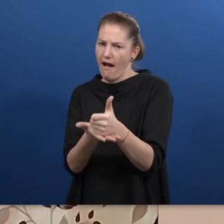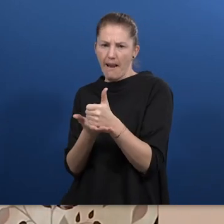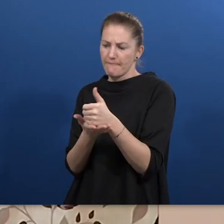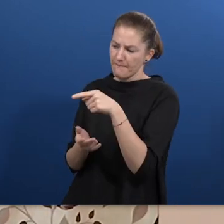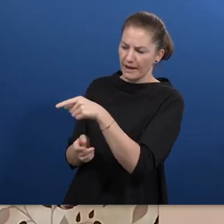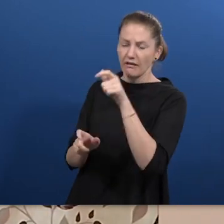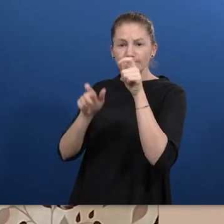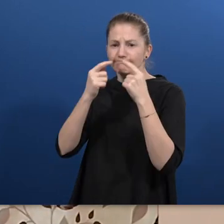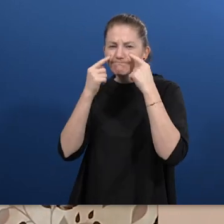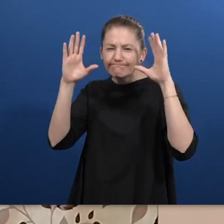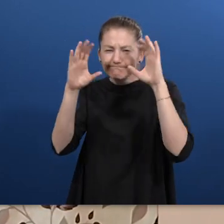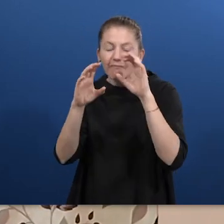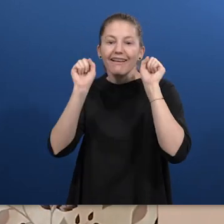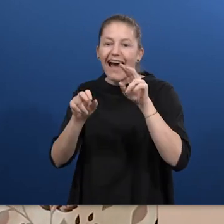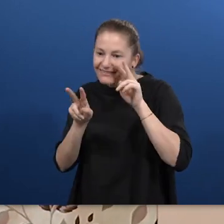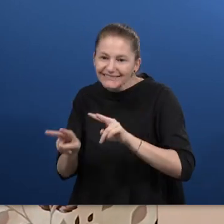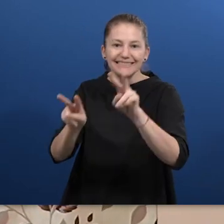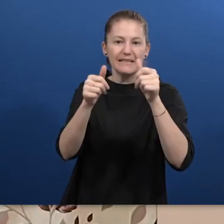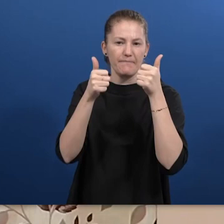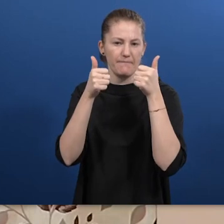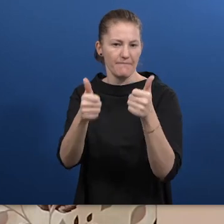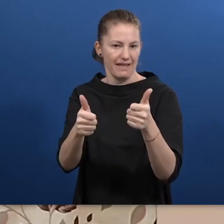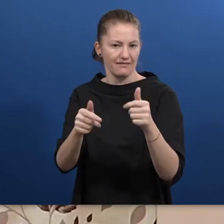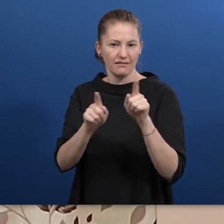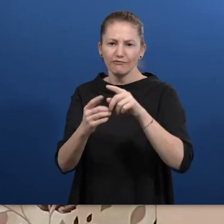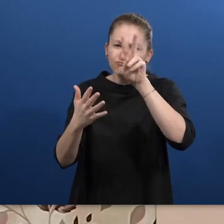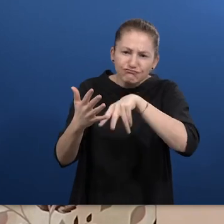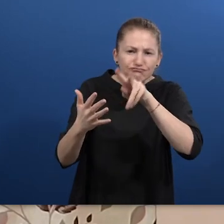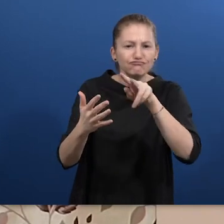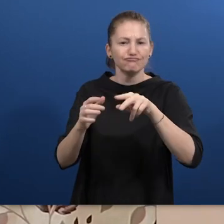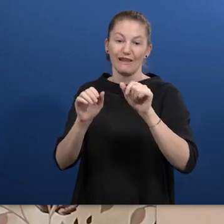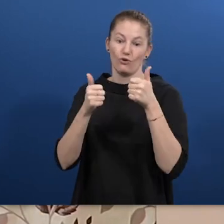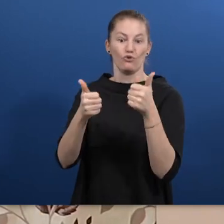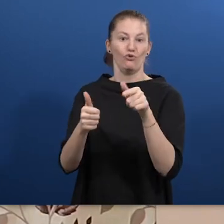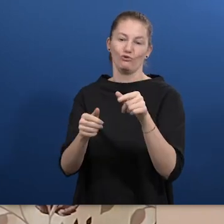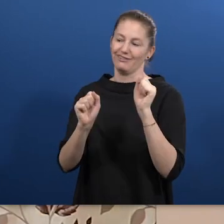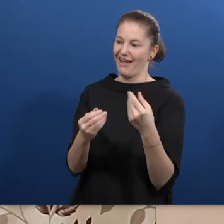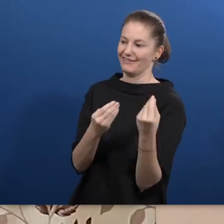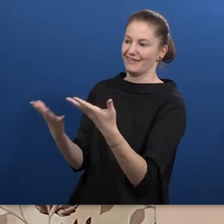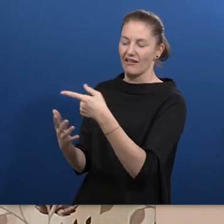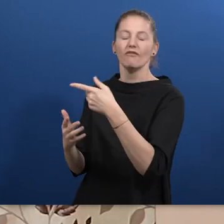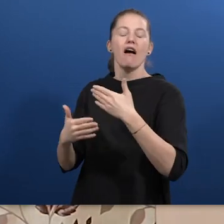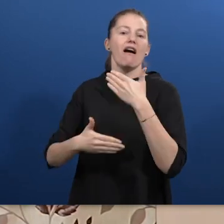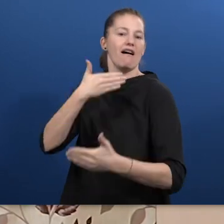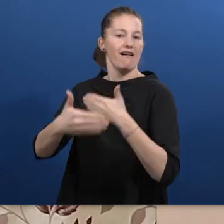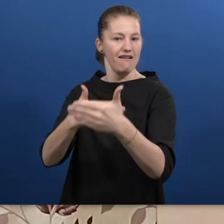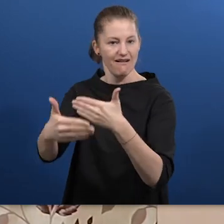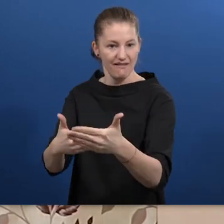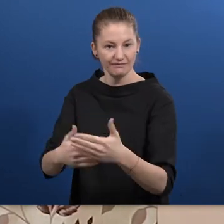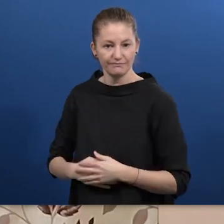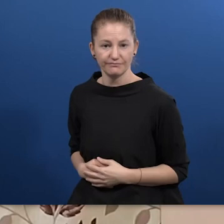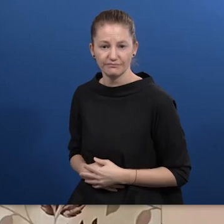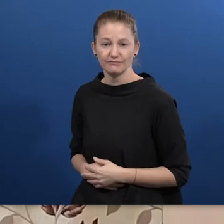opportunities for persons with vision impairment that otherwise not possible. Therefore, replicating our eye tool is our priority